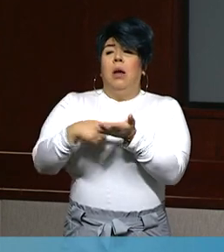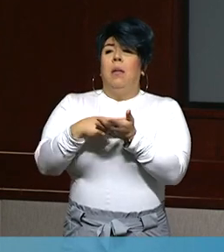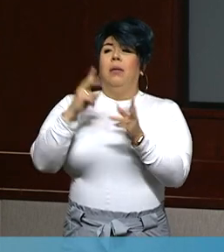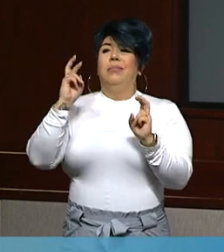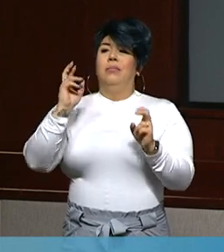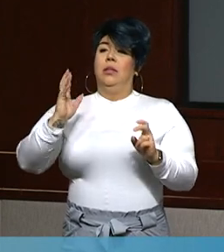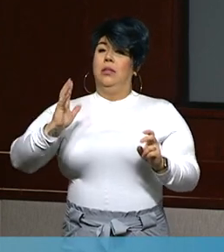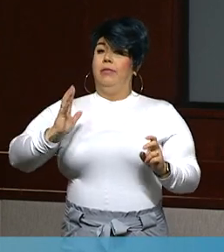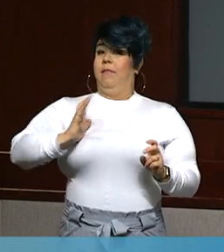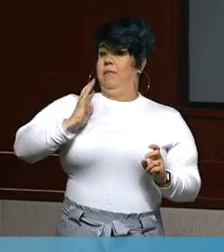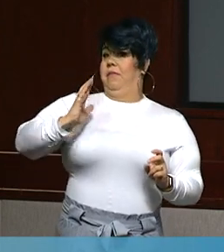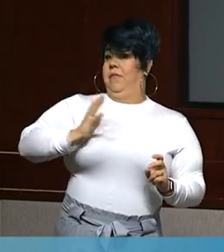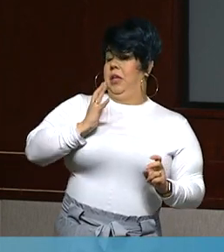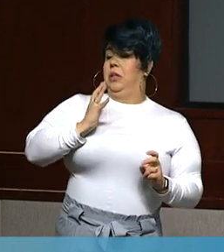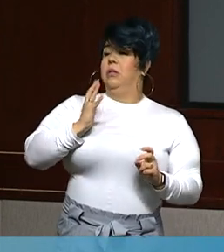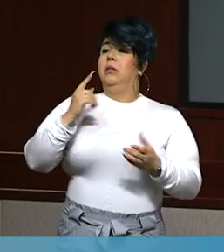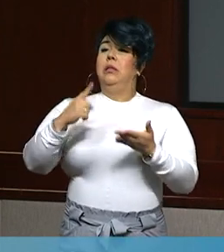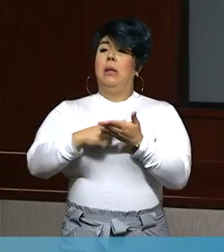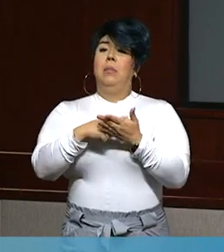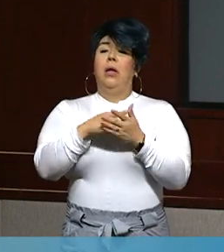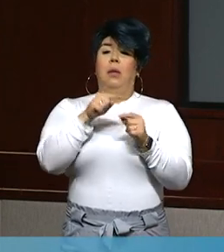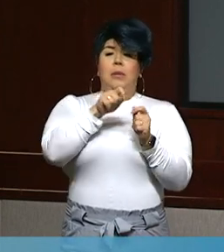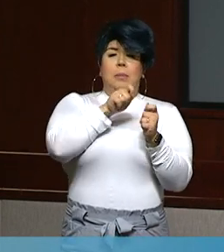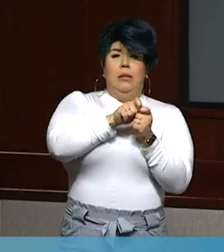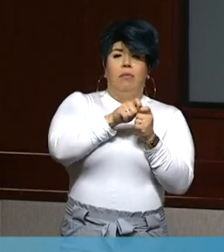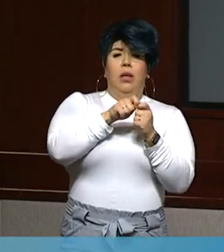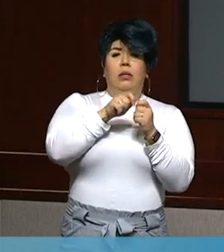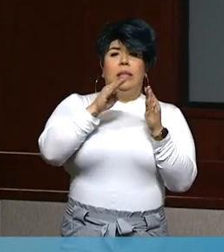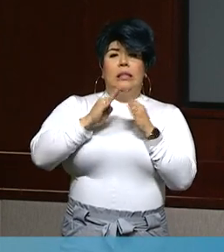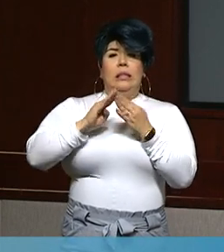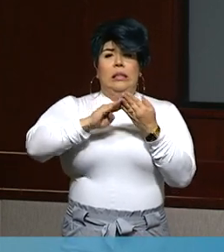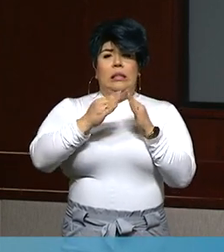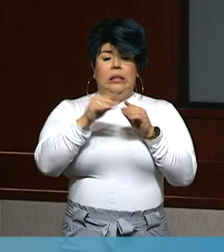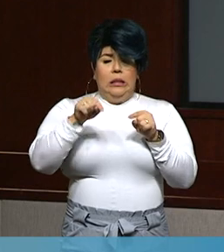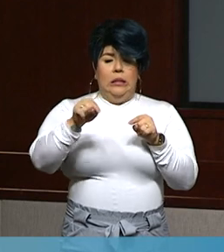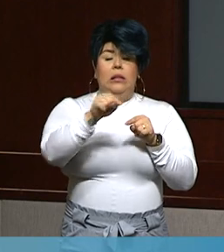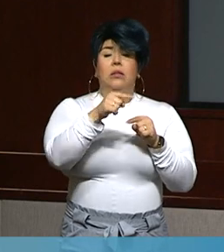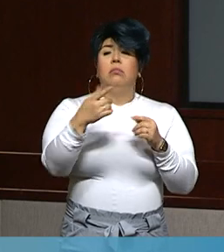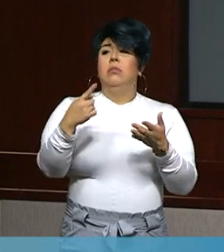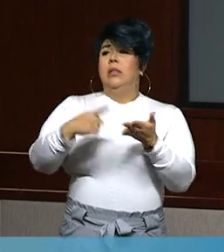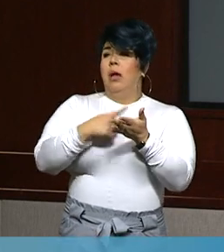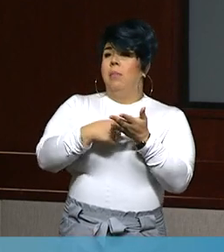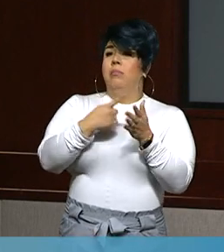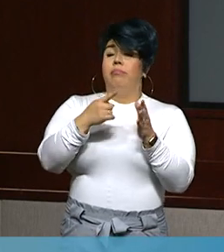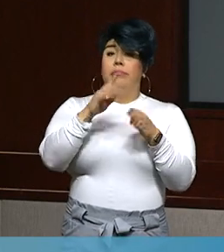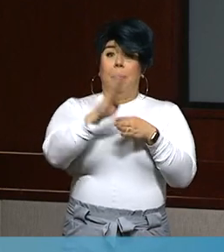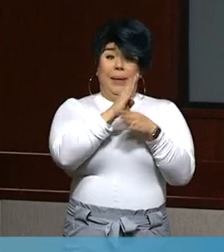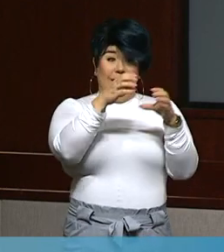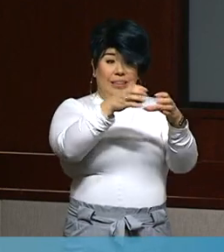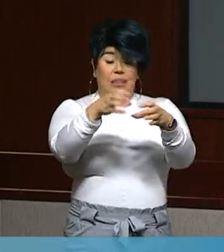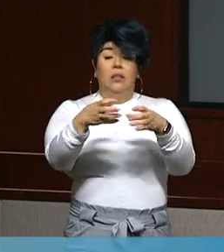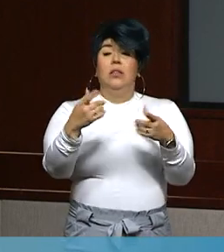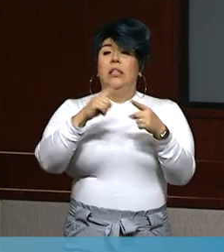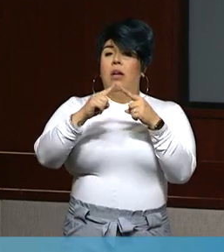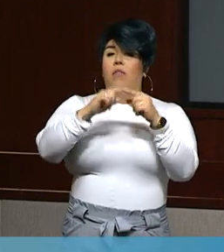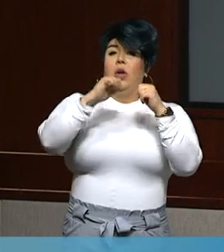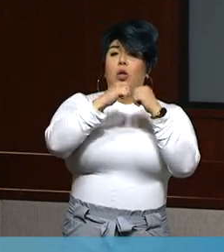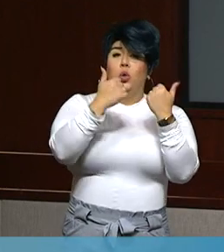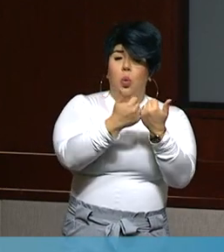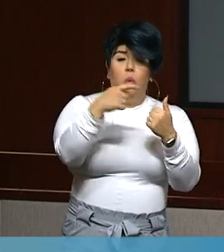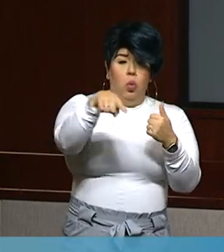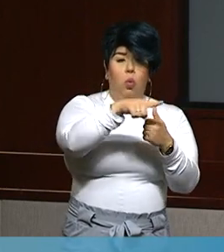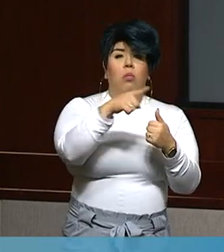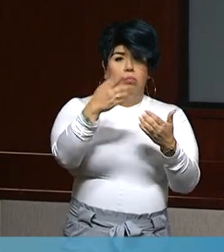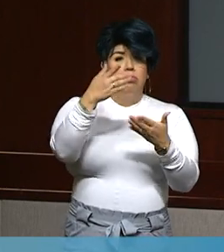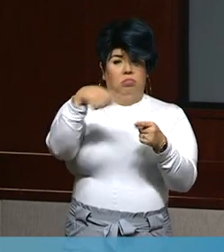or individual cities, or even folks in the business community themselves and the associations that represent those